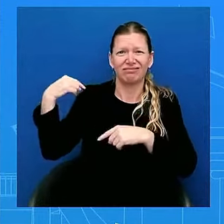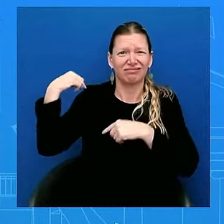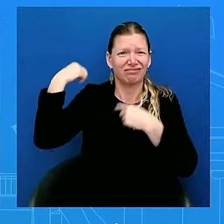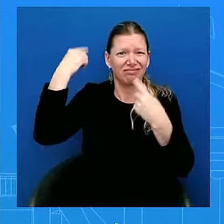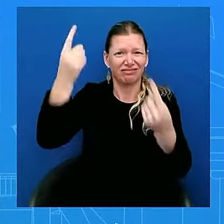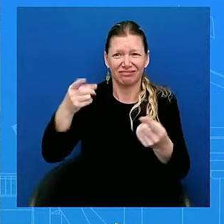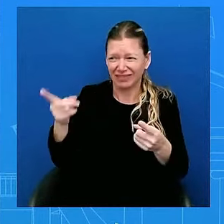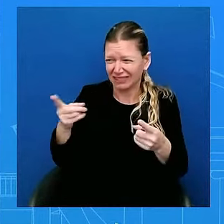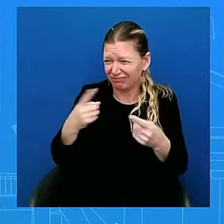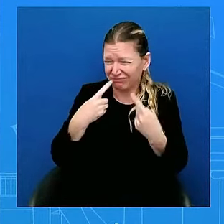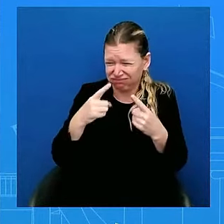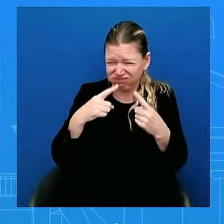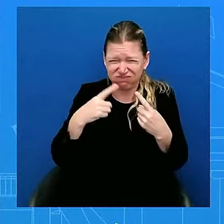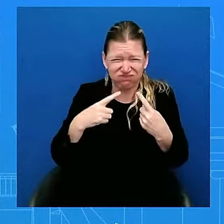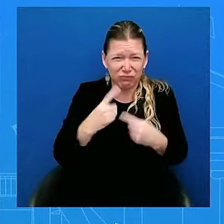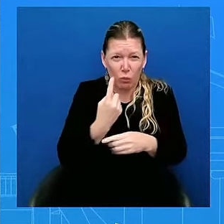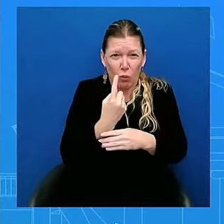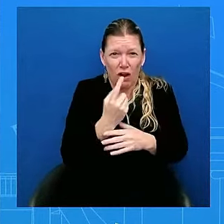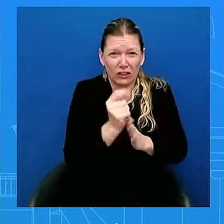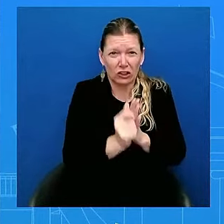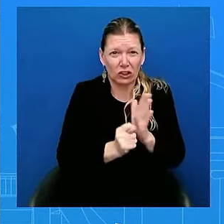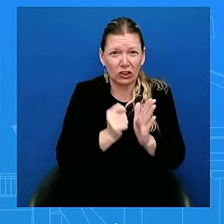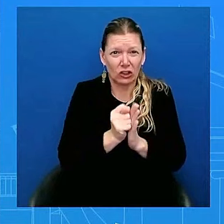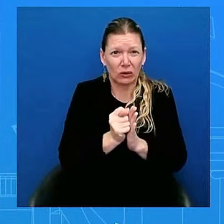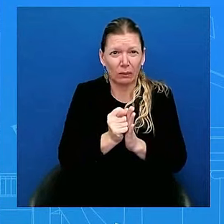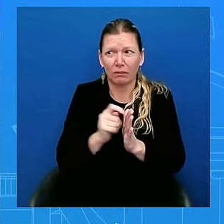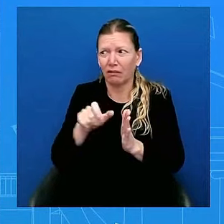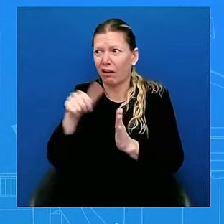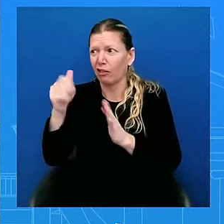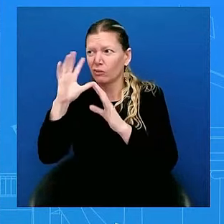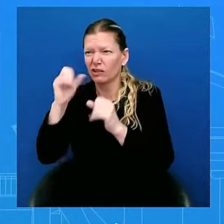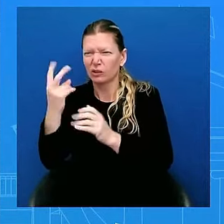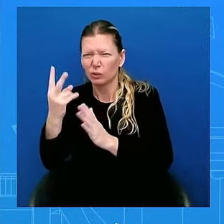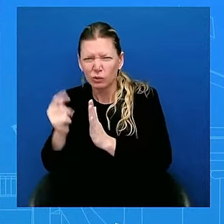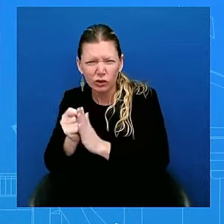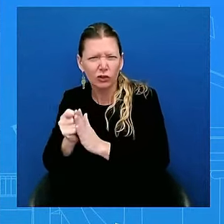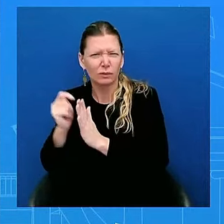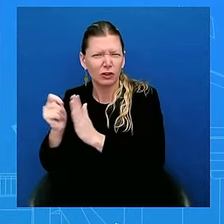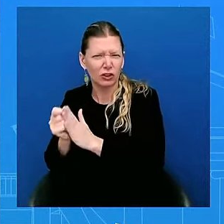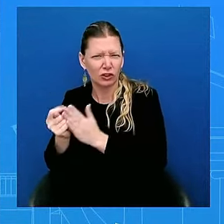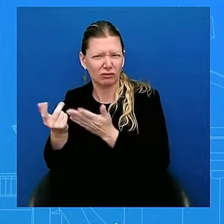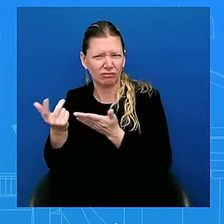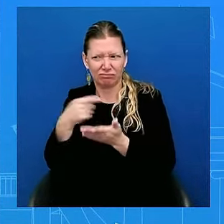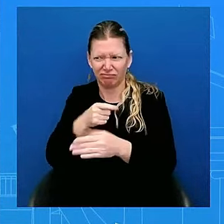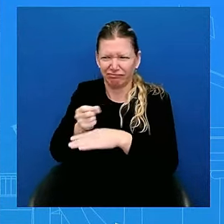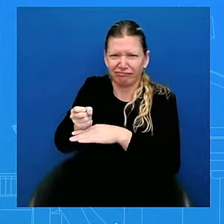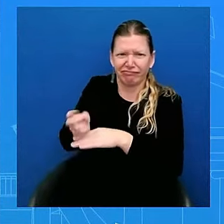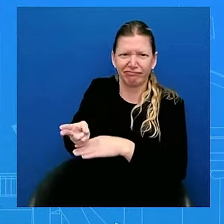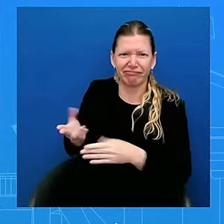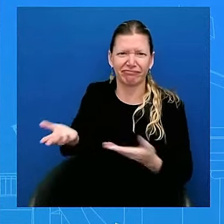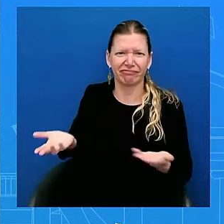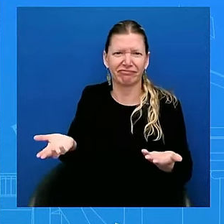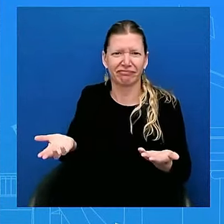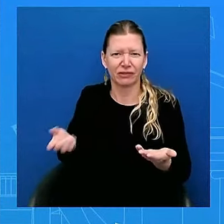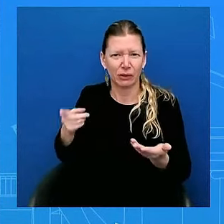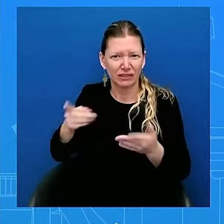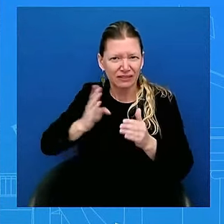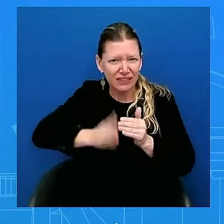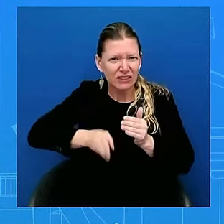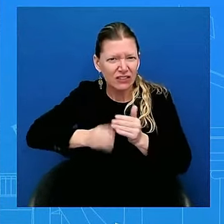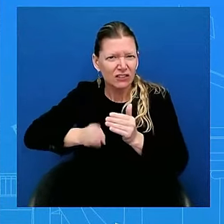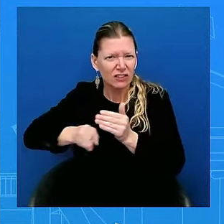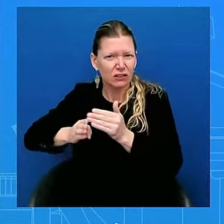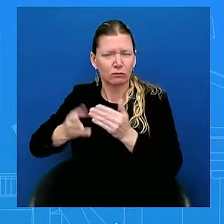wants to finish the job that he started and delivering more historic results for the American people. And, look, he